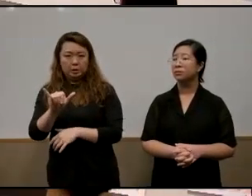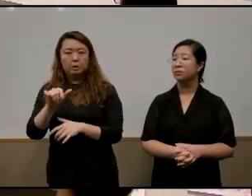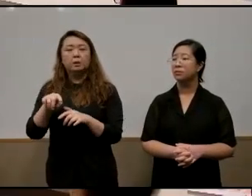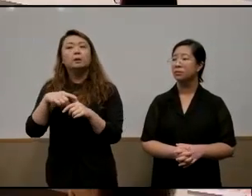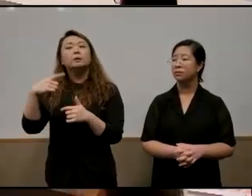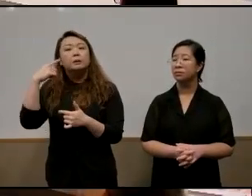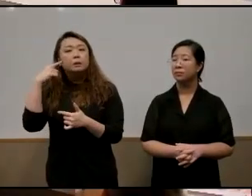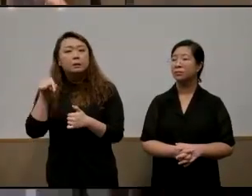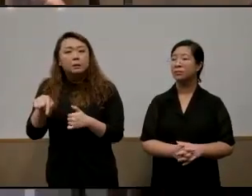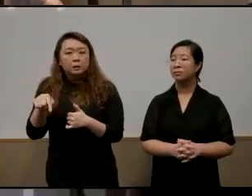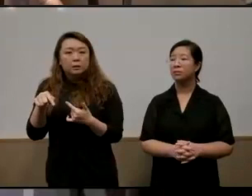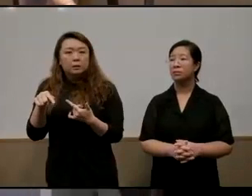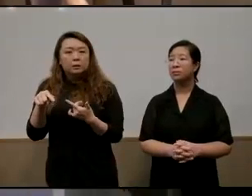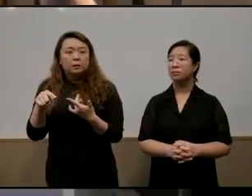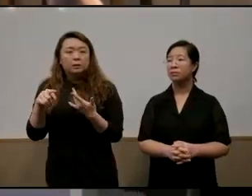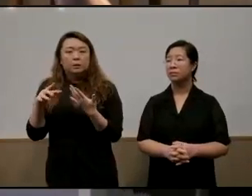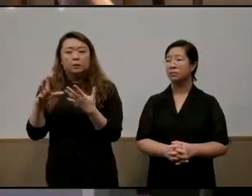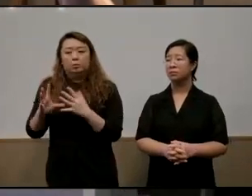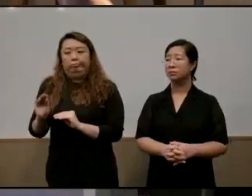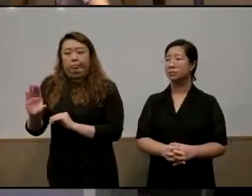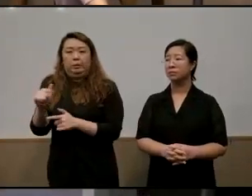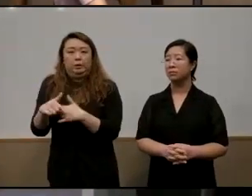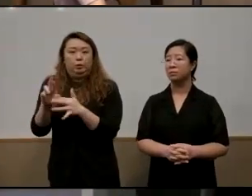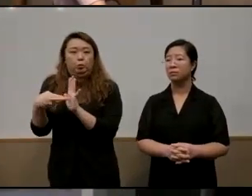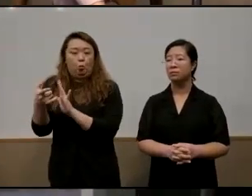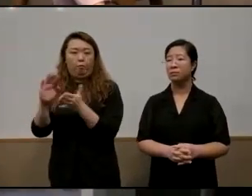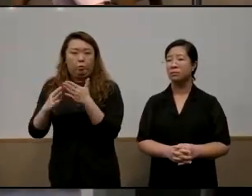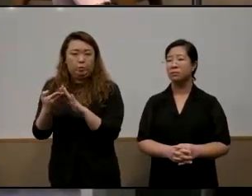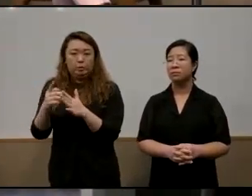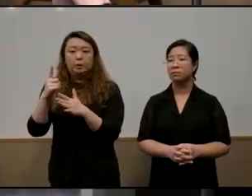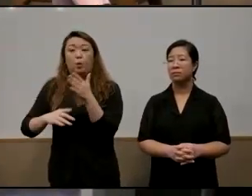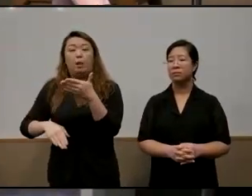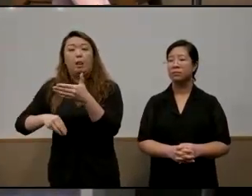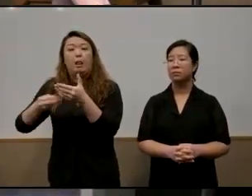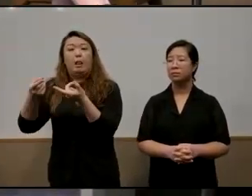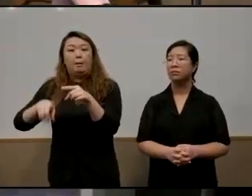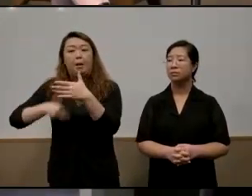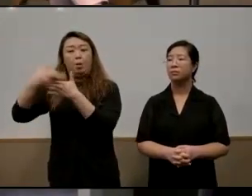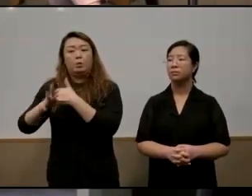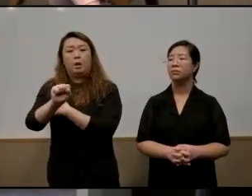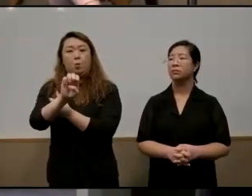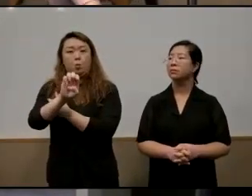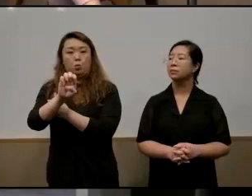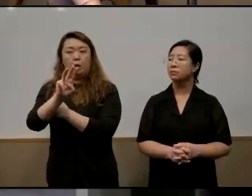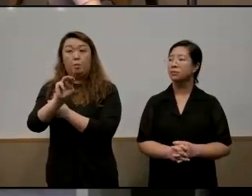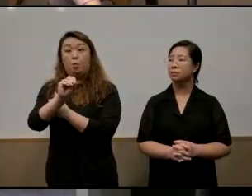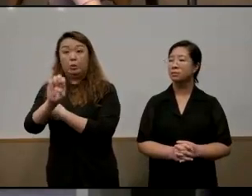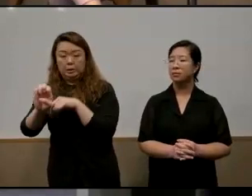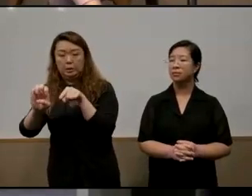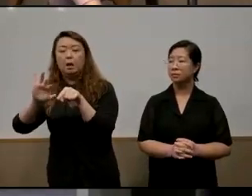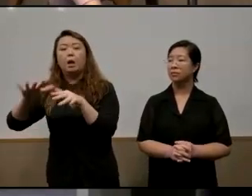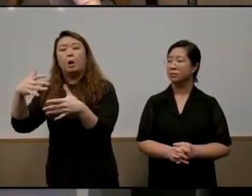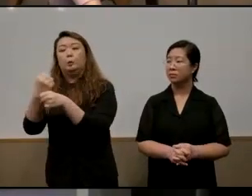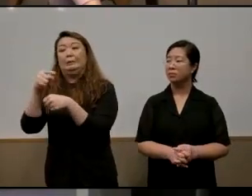the role of the community and the the what happens outside of the moe systems of how do we create that